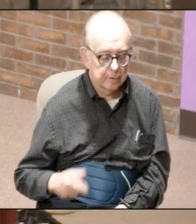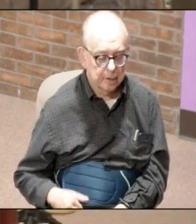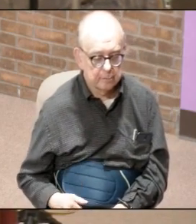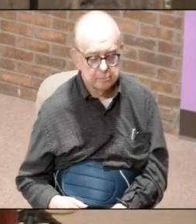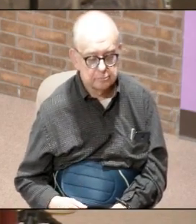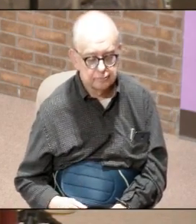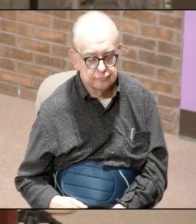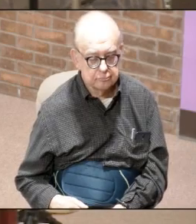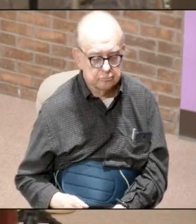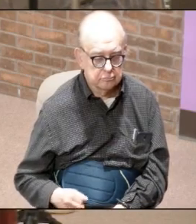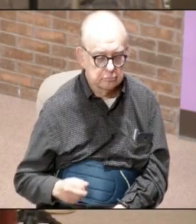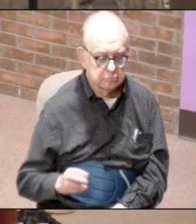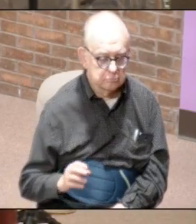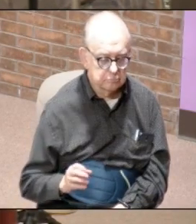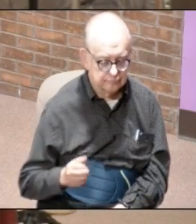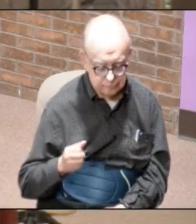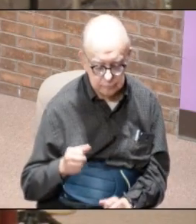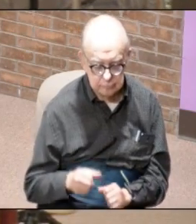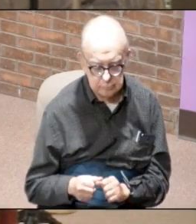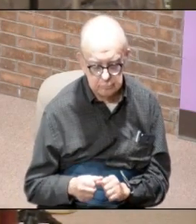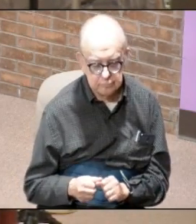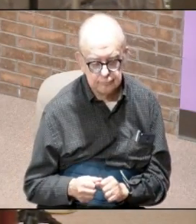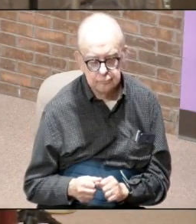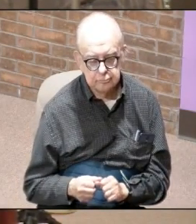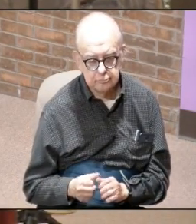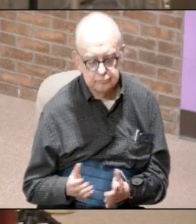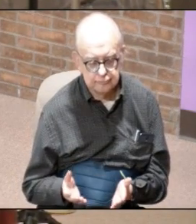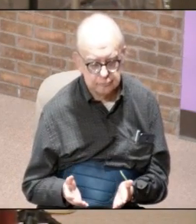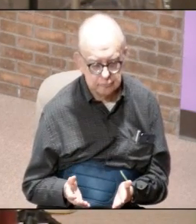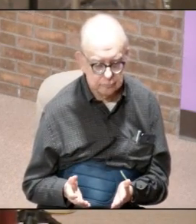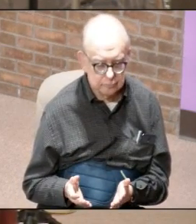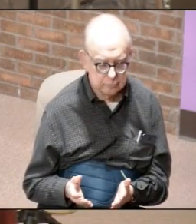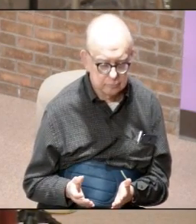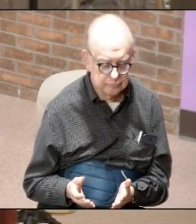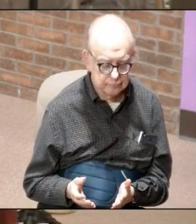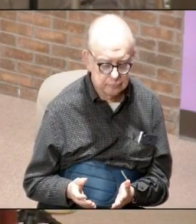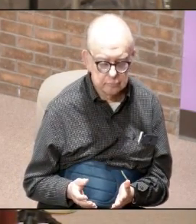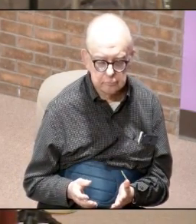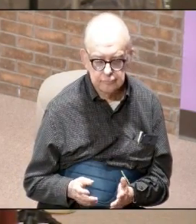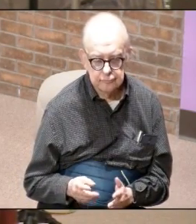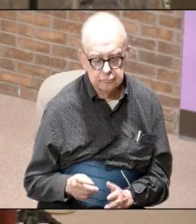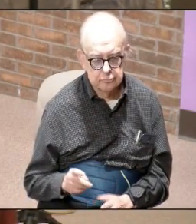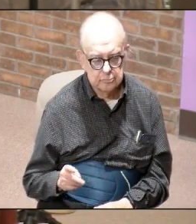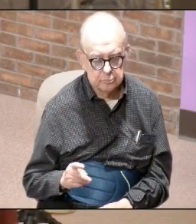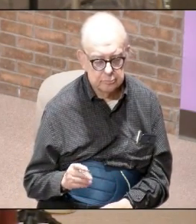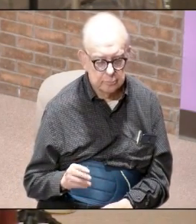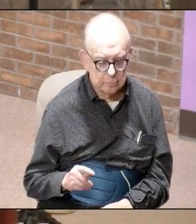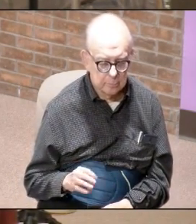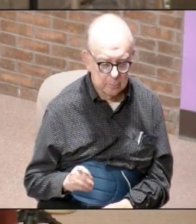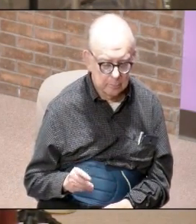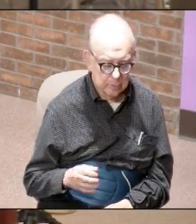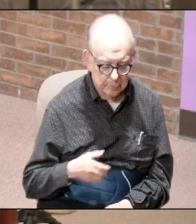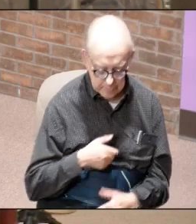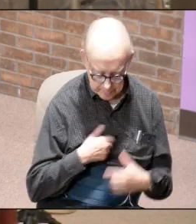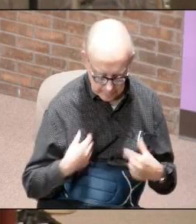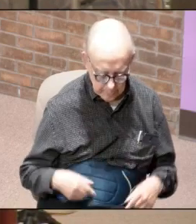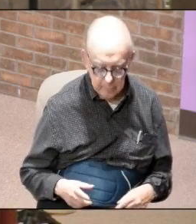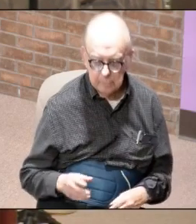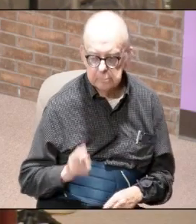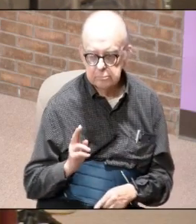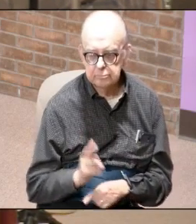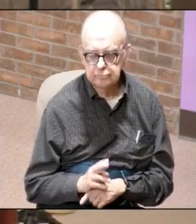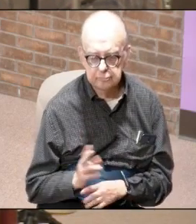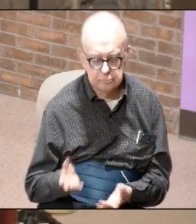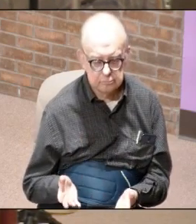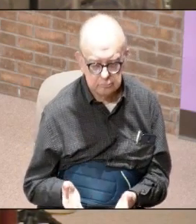so they made remember they made they made the kind of like the purple sash type thing that they dressed him in to